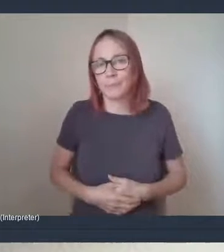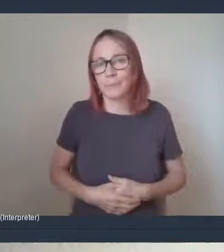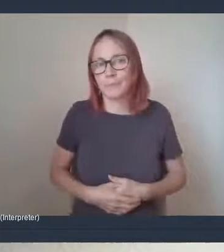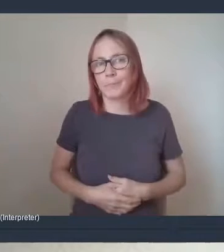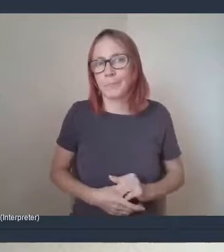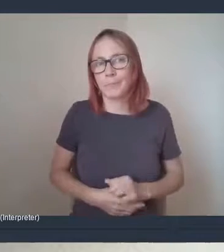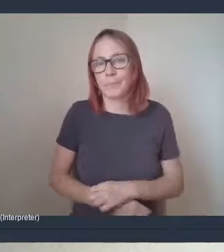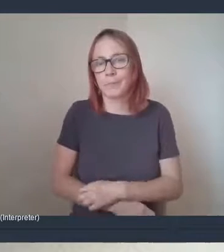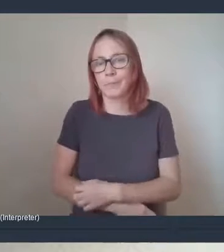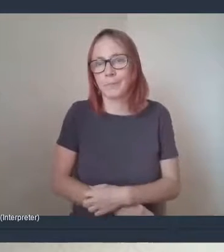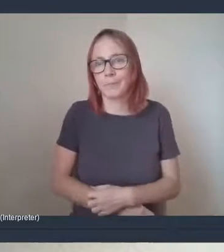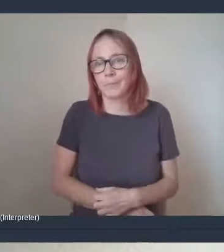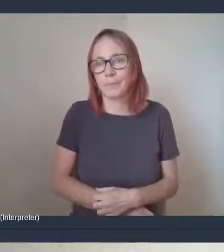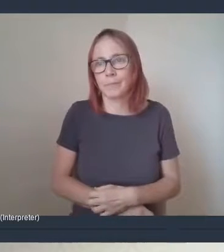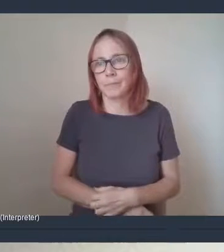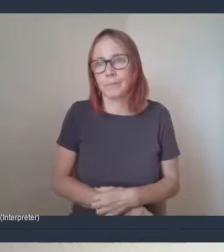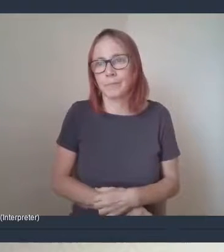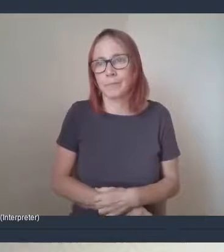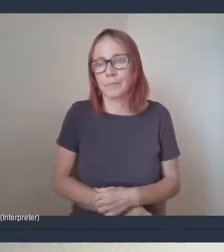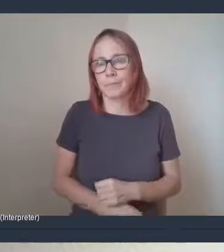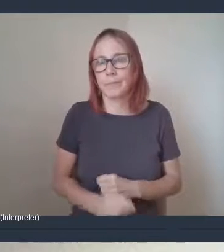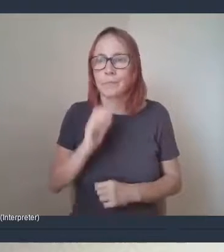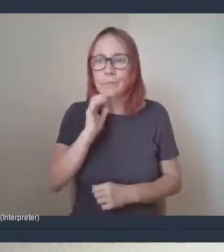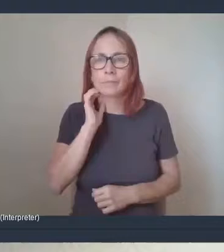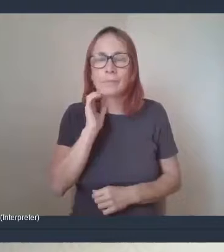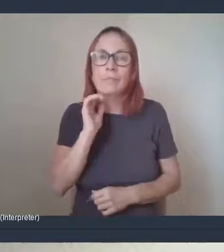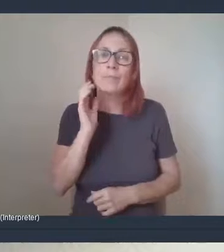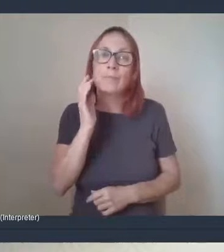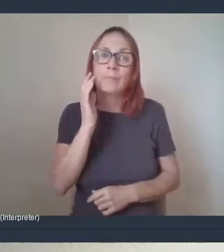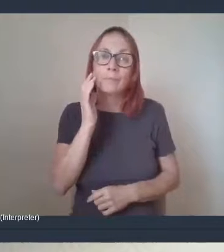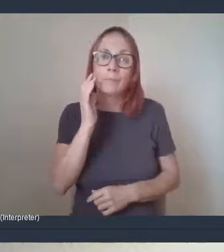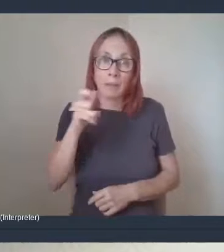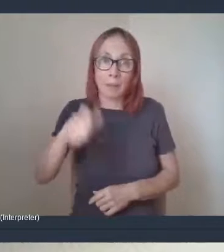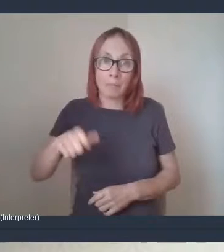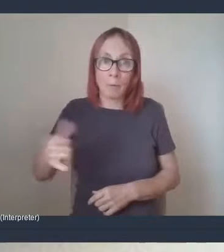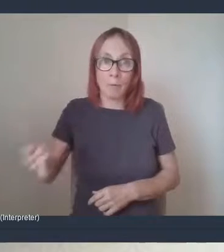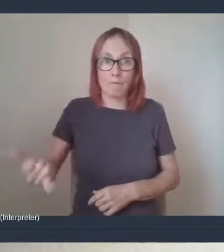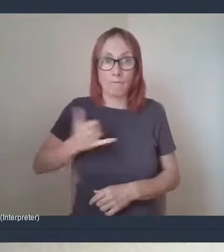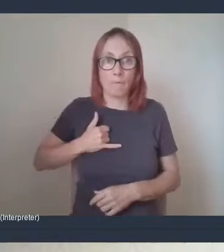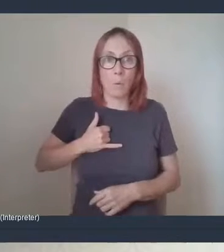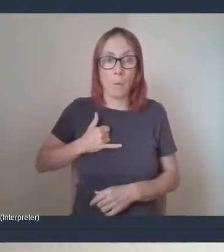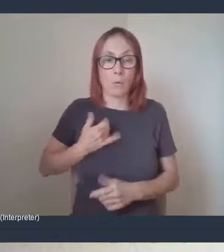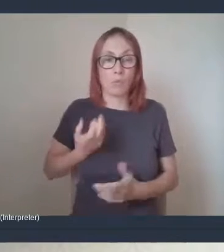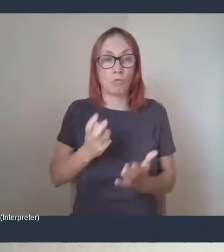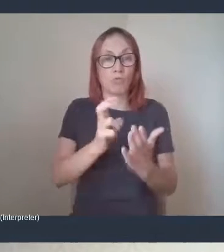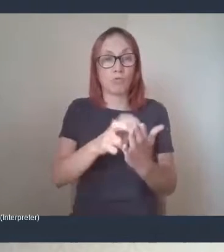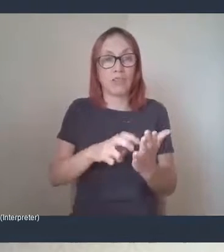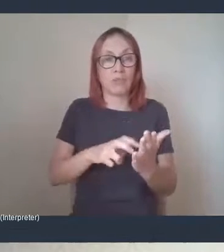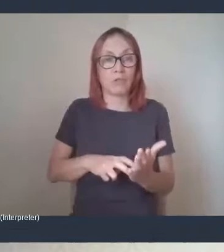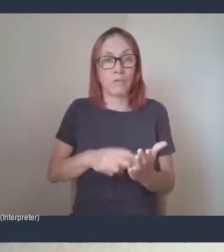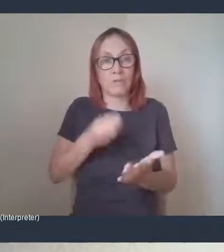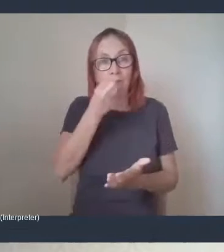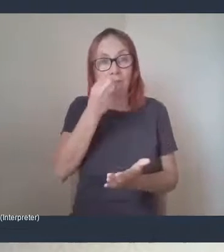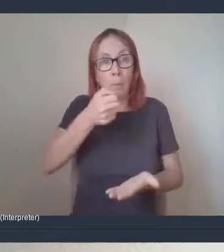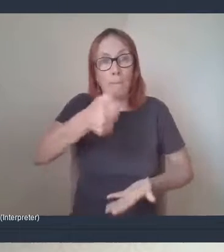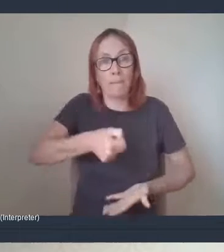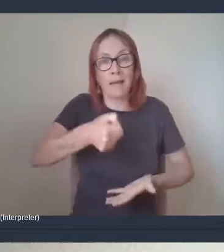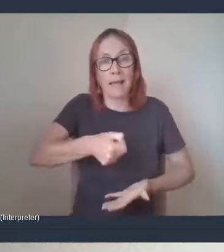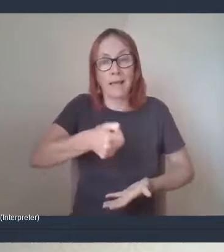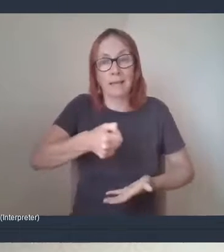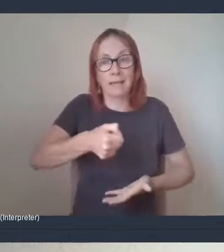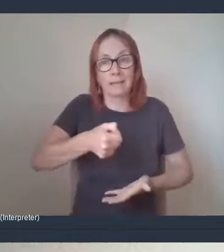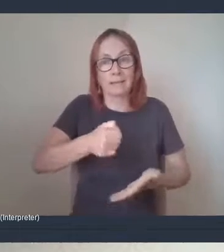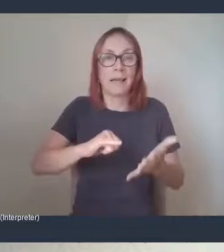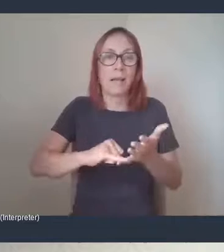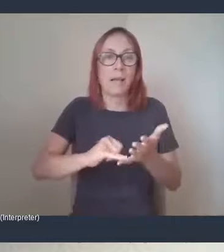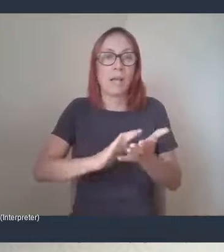We found that when they were phoning Sharon to register for their bags, you know, Sharon was kind of, and she still is because she